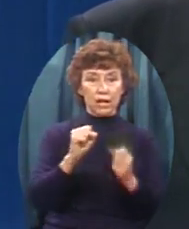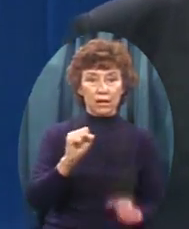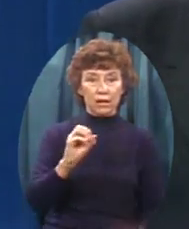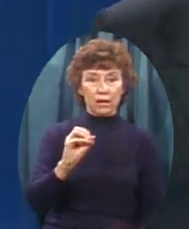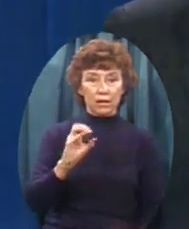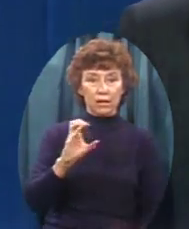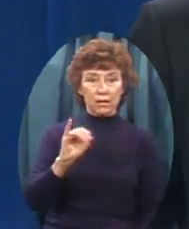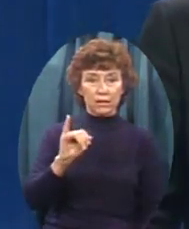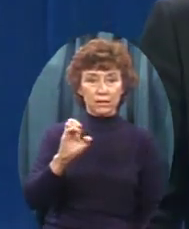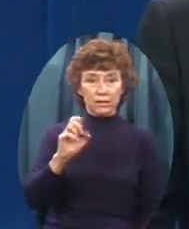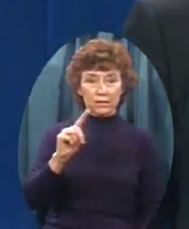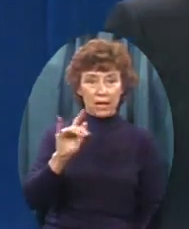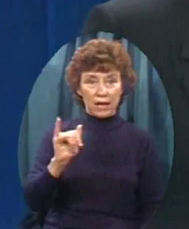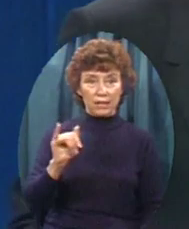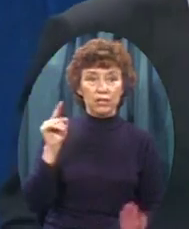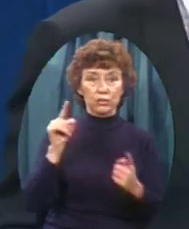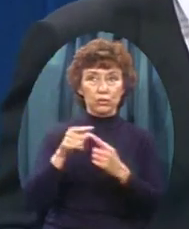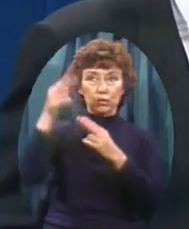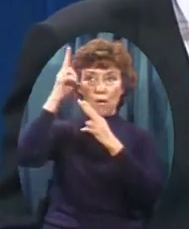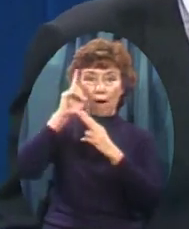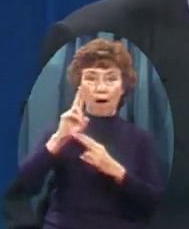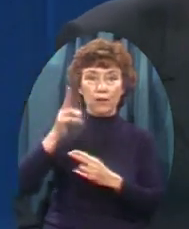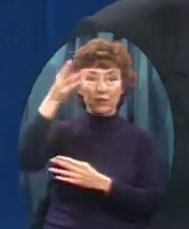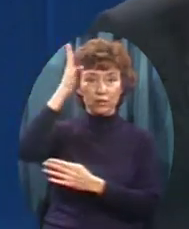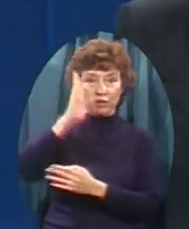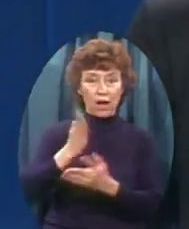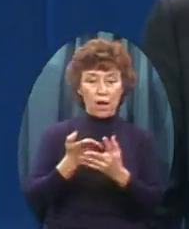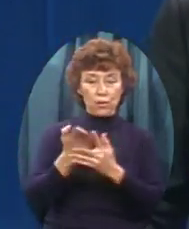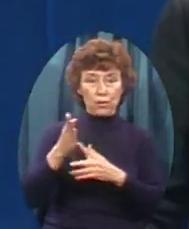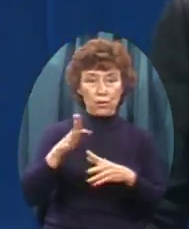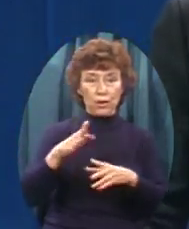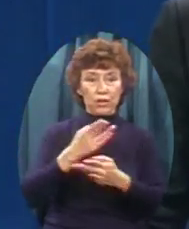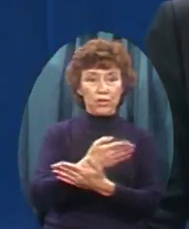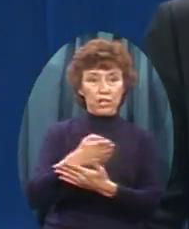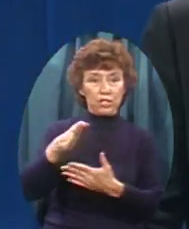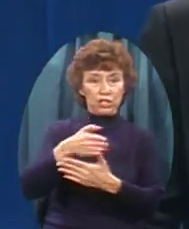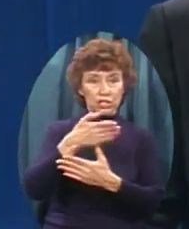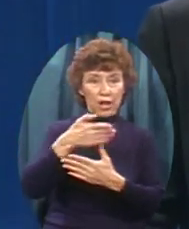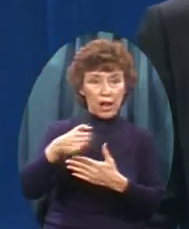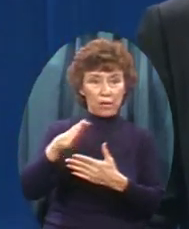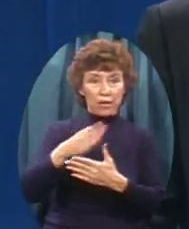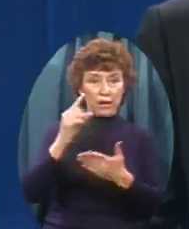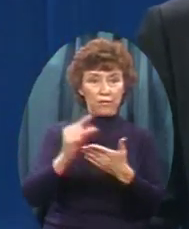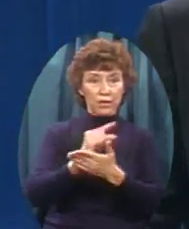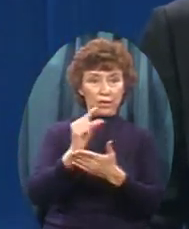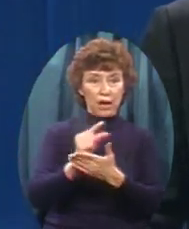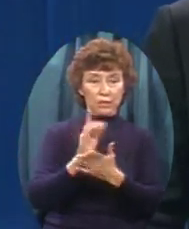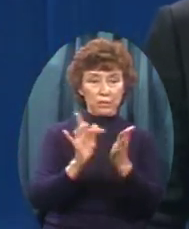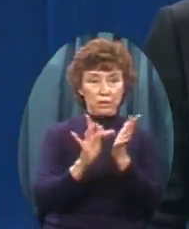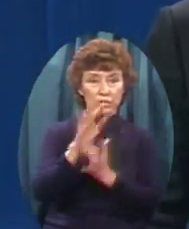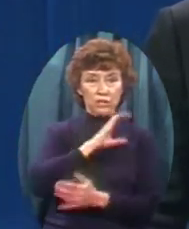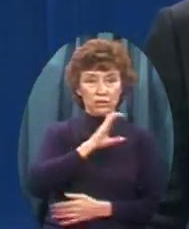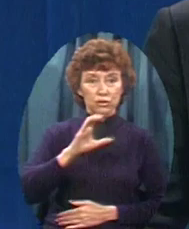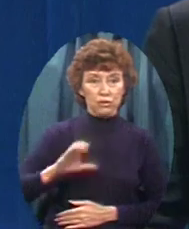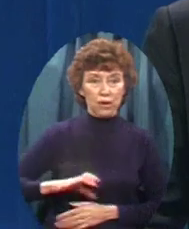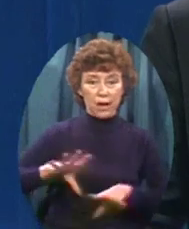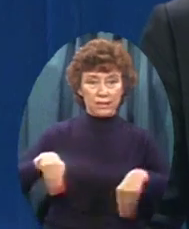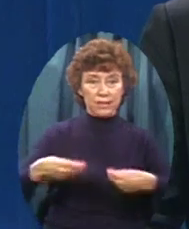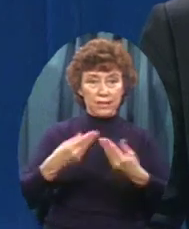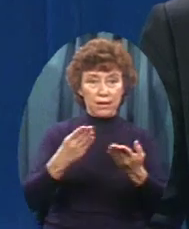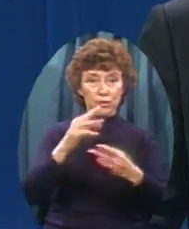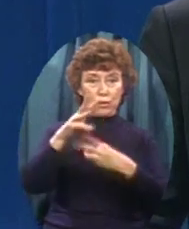honoring him Through the sharing Of the gospel of Christ With the entire world Out of this environment Of freedom